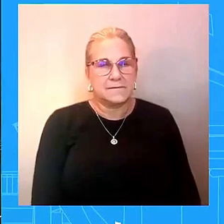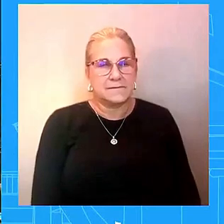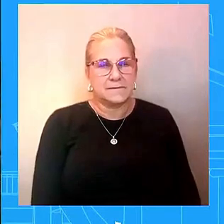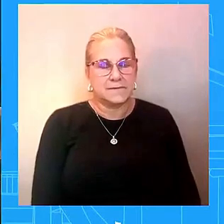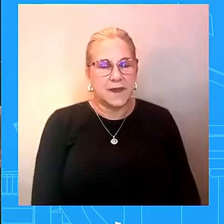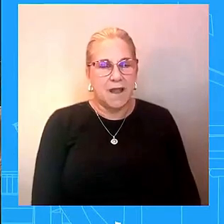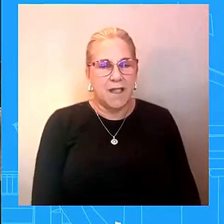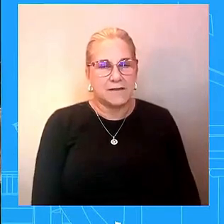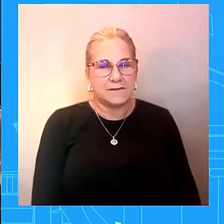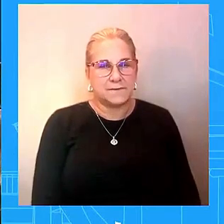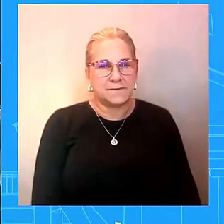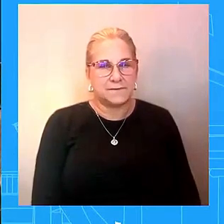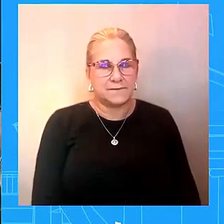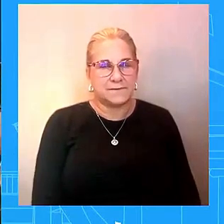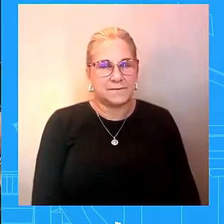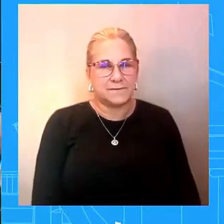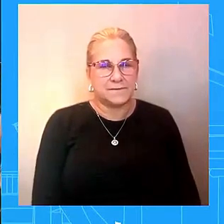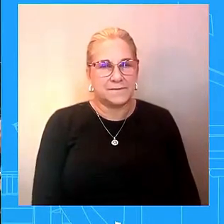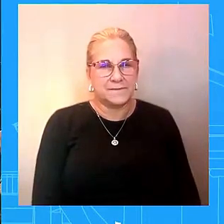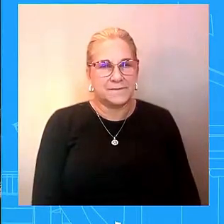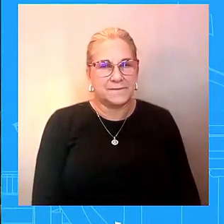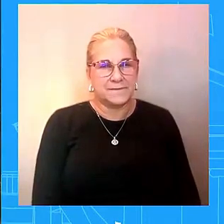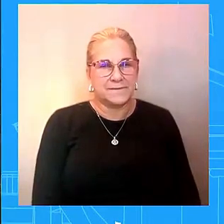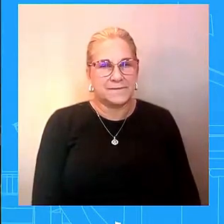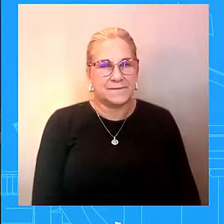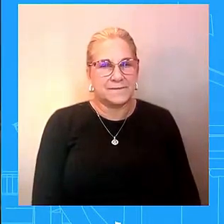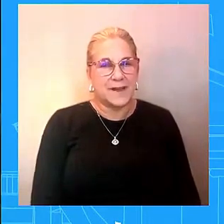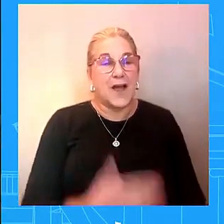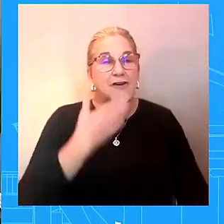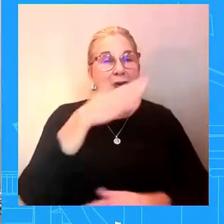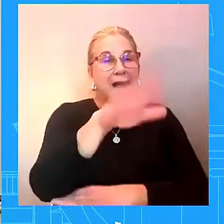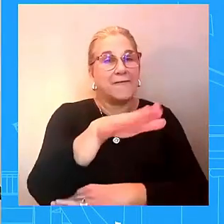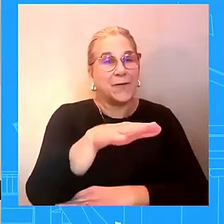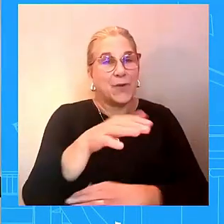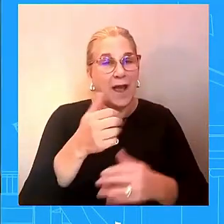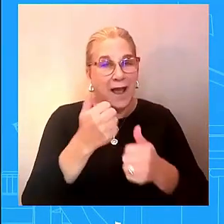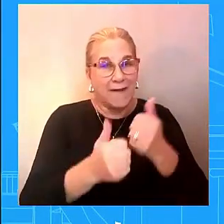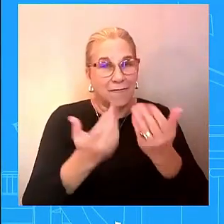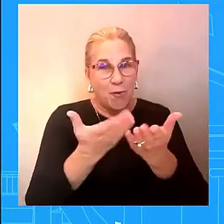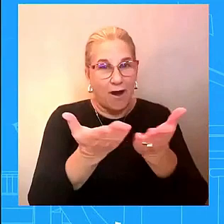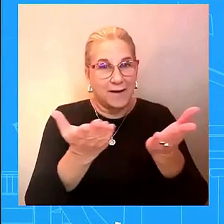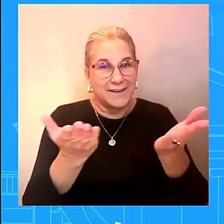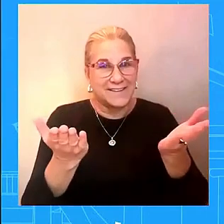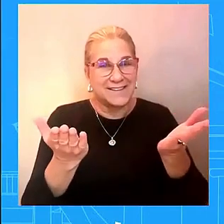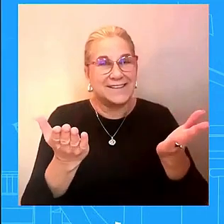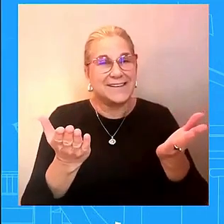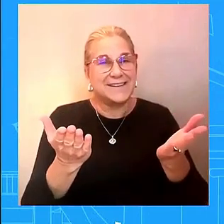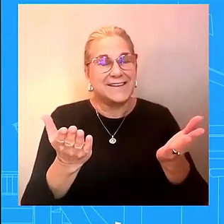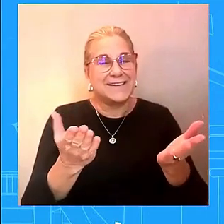all right good afternoon everyone feels like there's an echo i